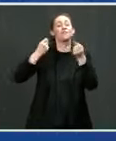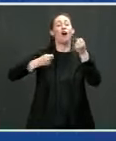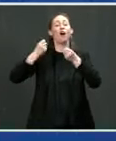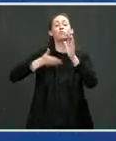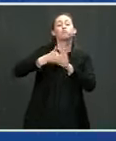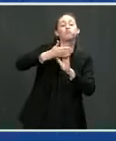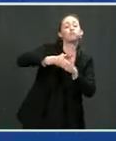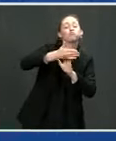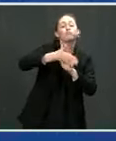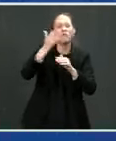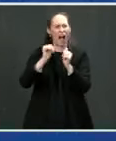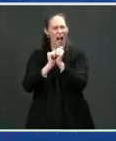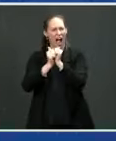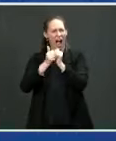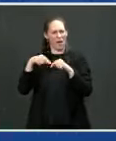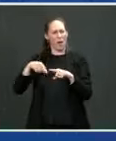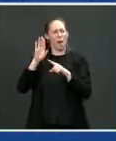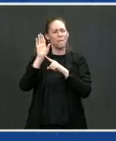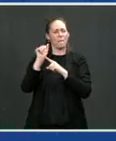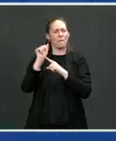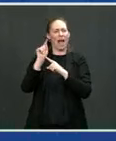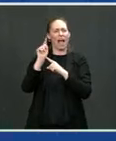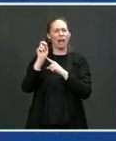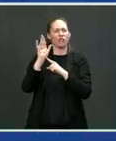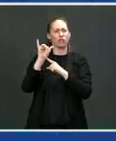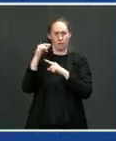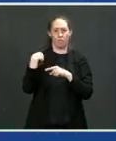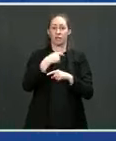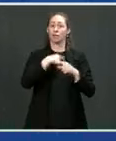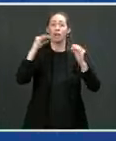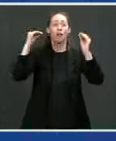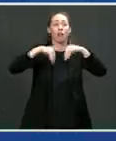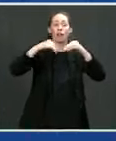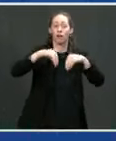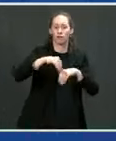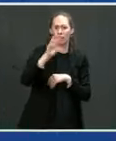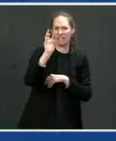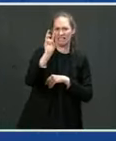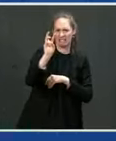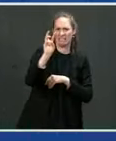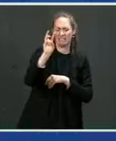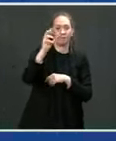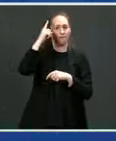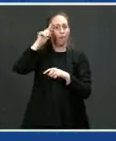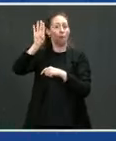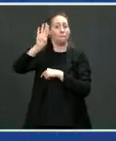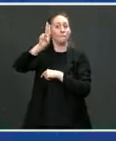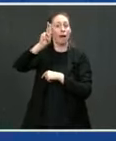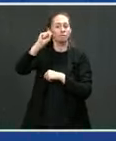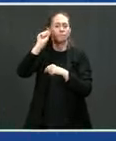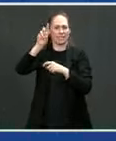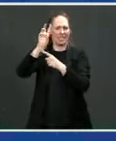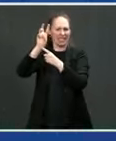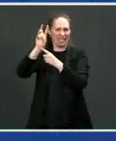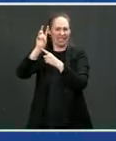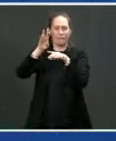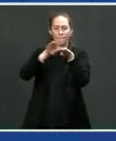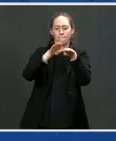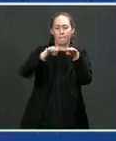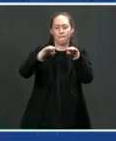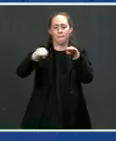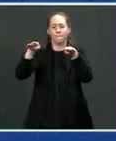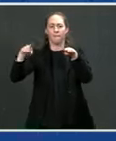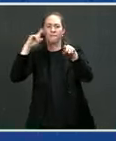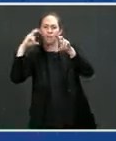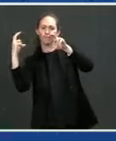packs to put them on a bus. Now, that may seem like a lot, but these transit buses, they have a big